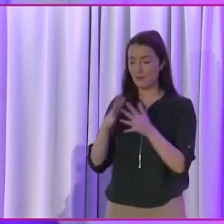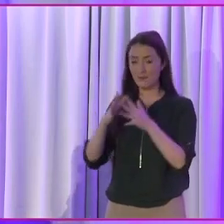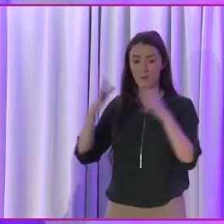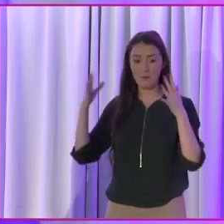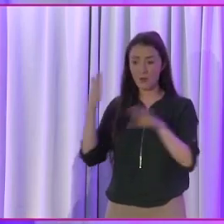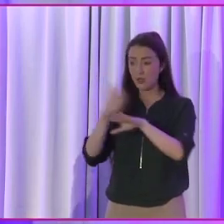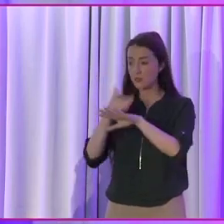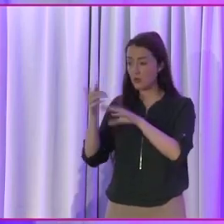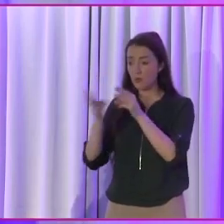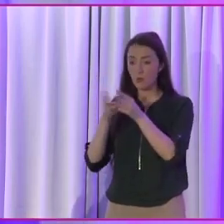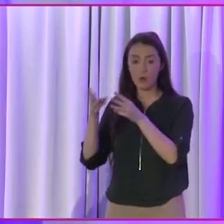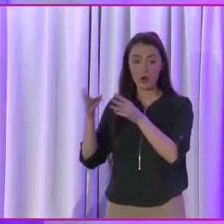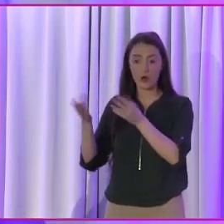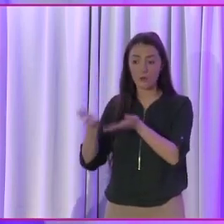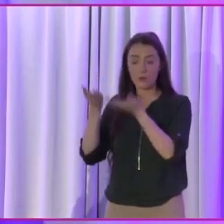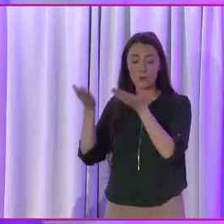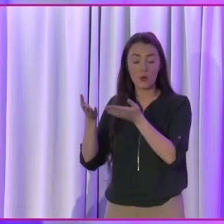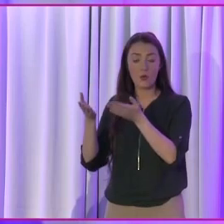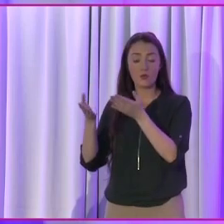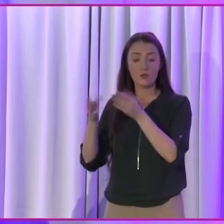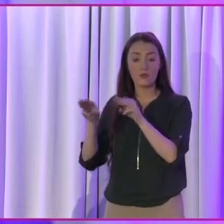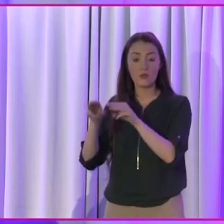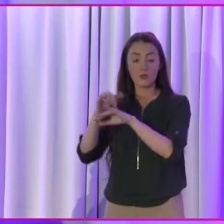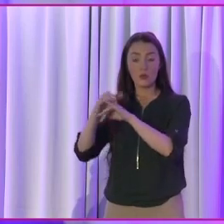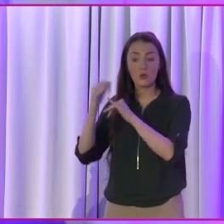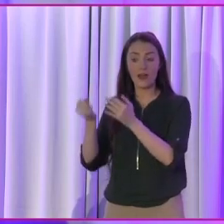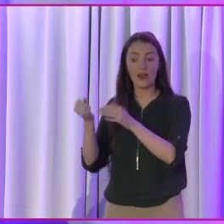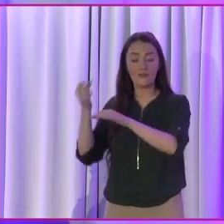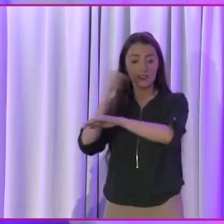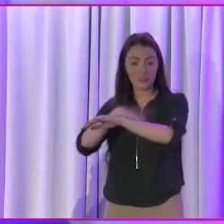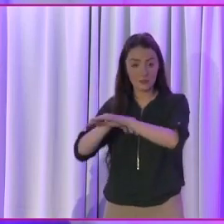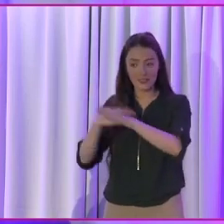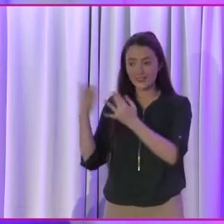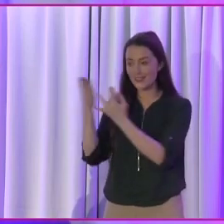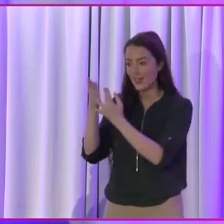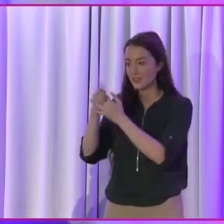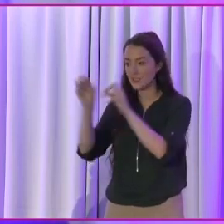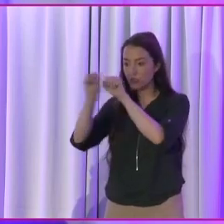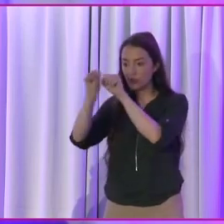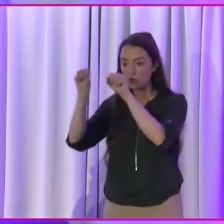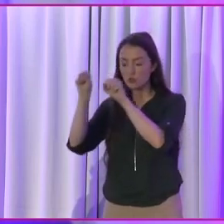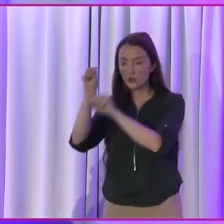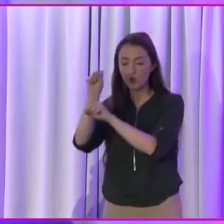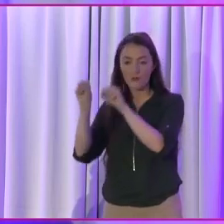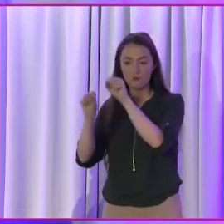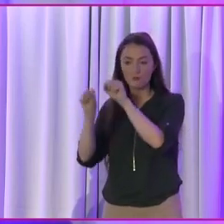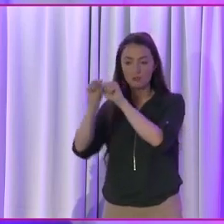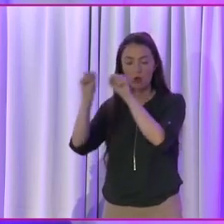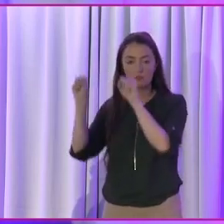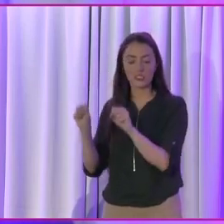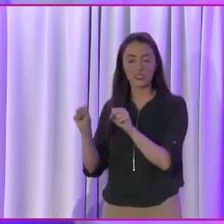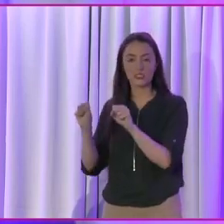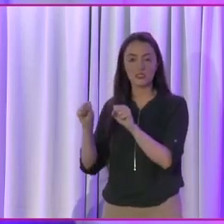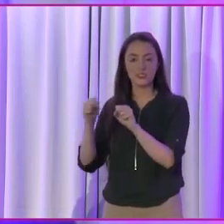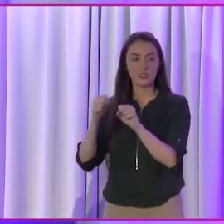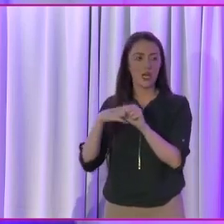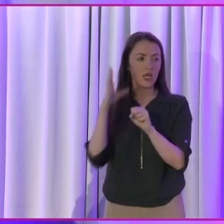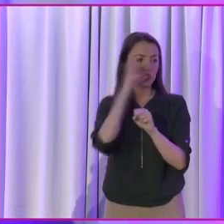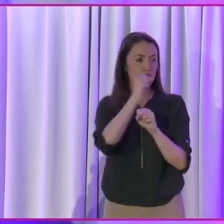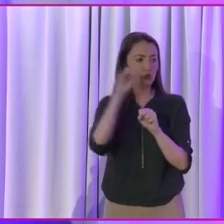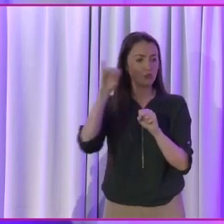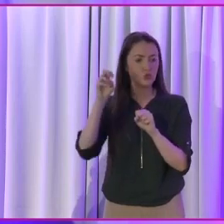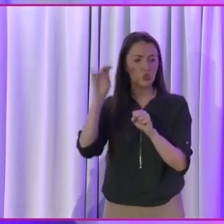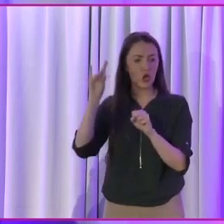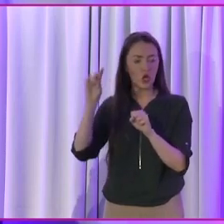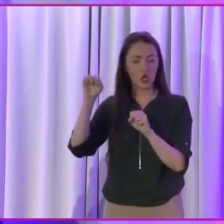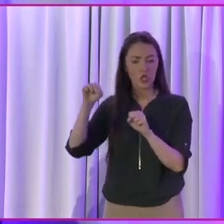to promote people with disabilities, access to services and so on throughout Europe. And I'm assuming John Dolan is here. If he's not, I